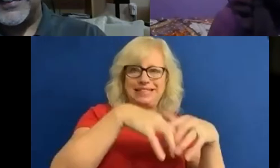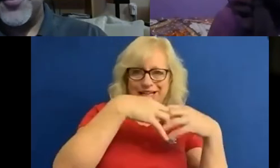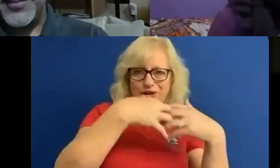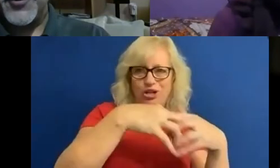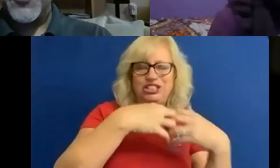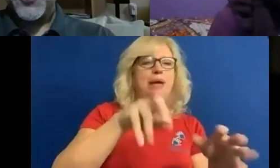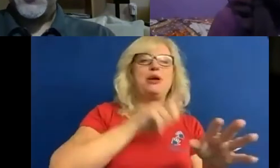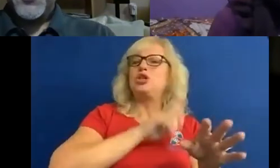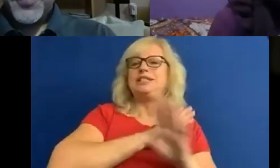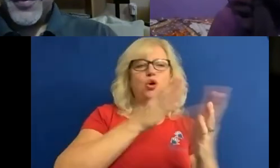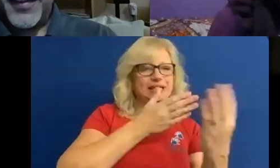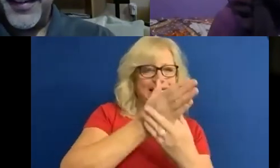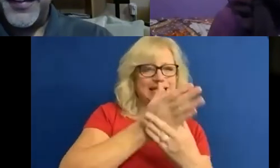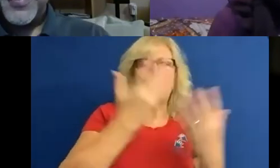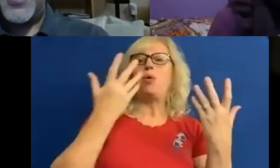tech savvy.